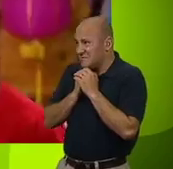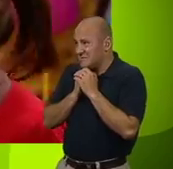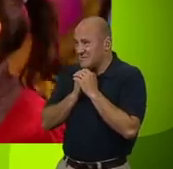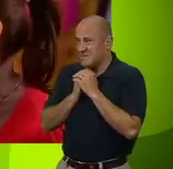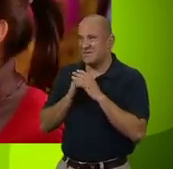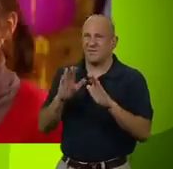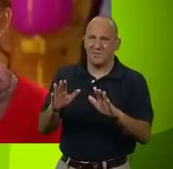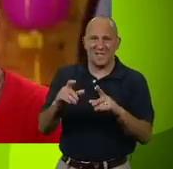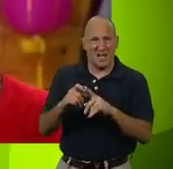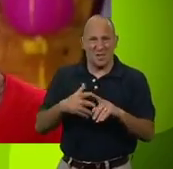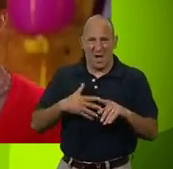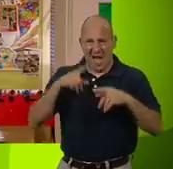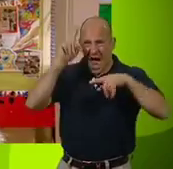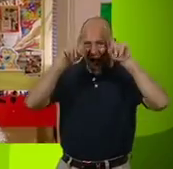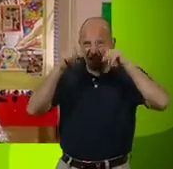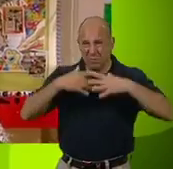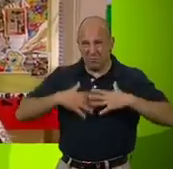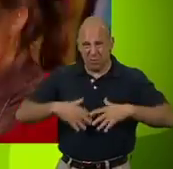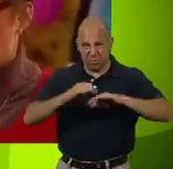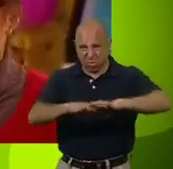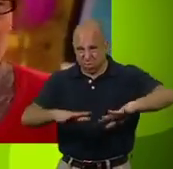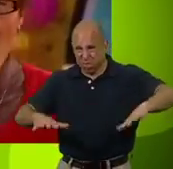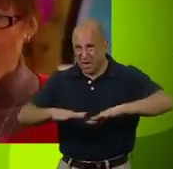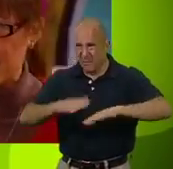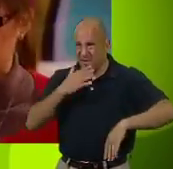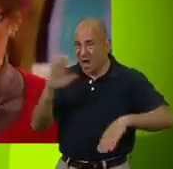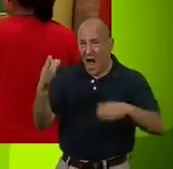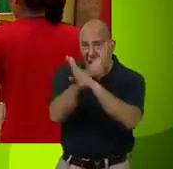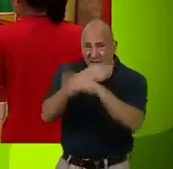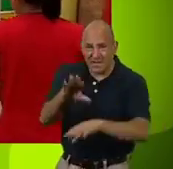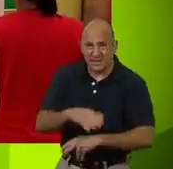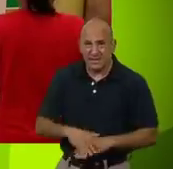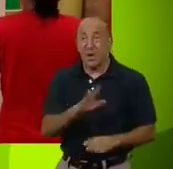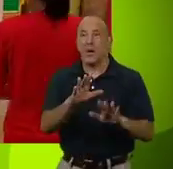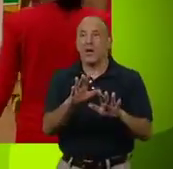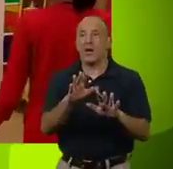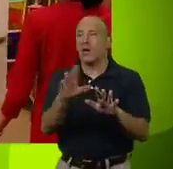The last thing Danny needs is alien in trails all over the carpet. Oh, quick, hide! Ah!